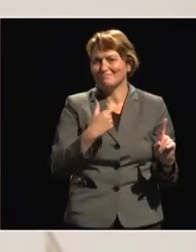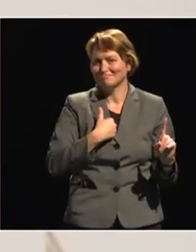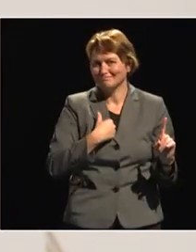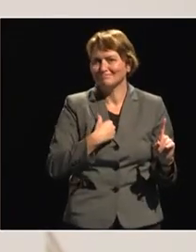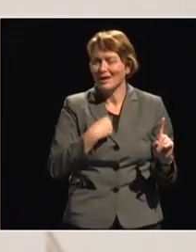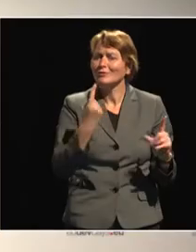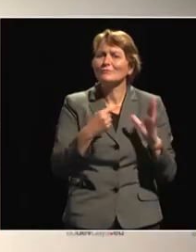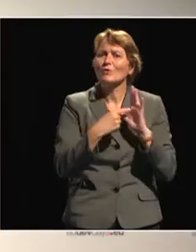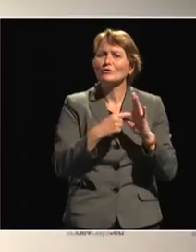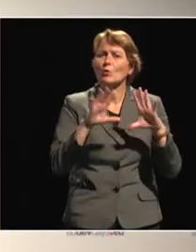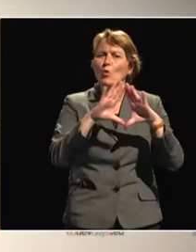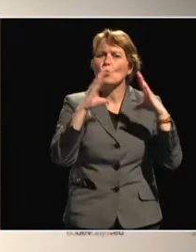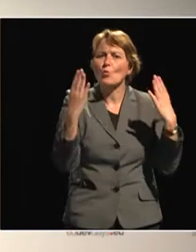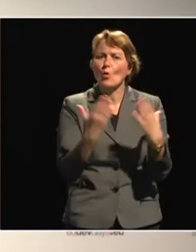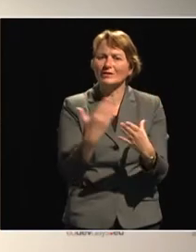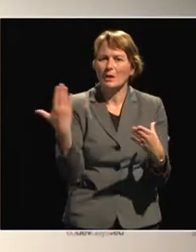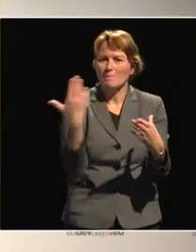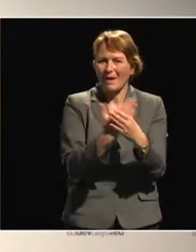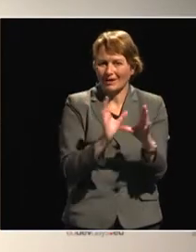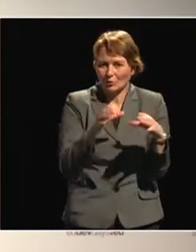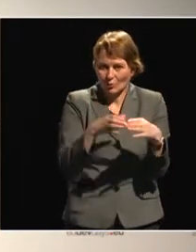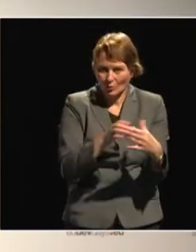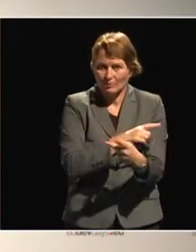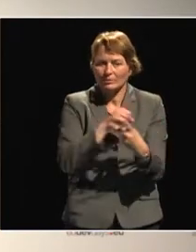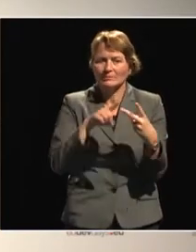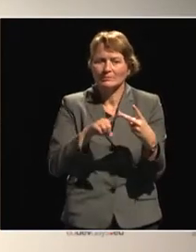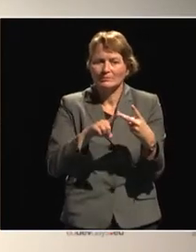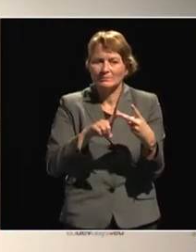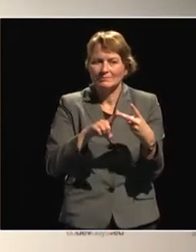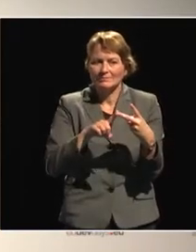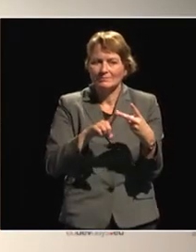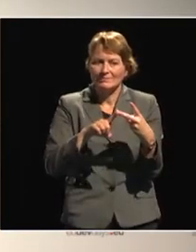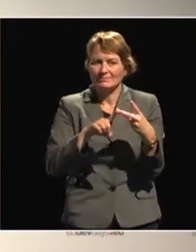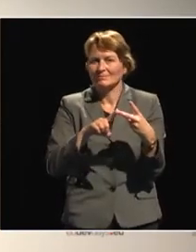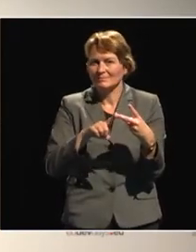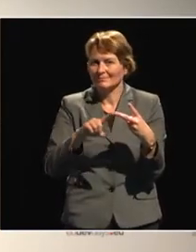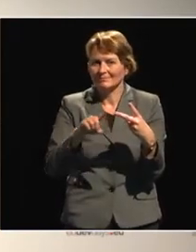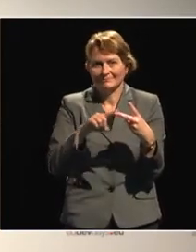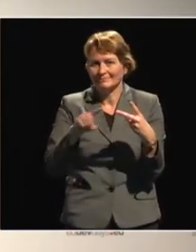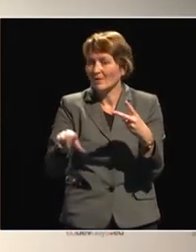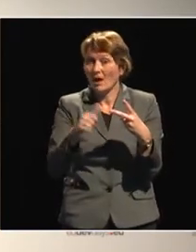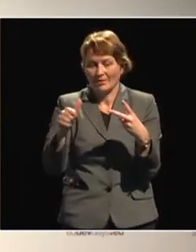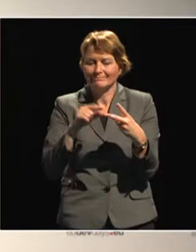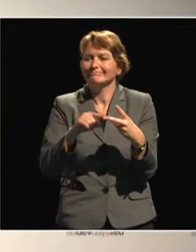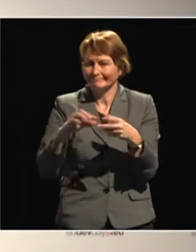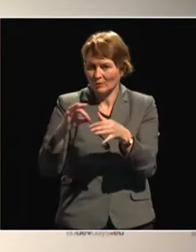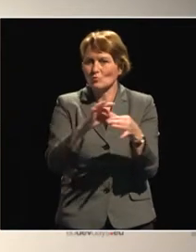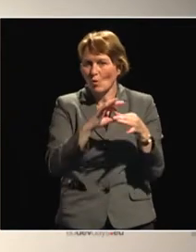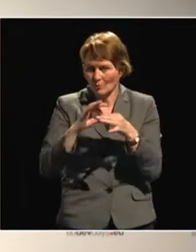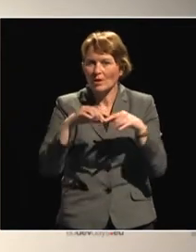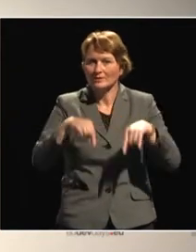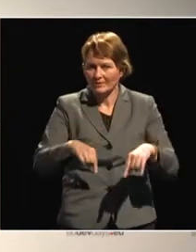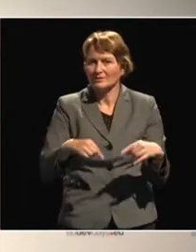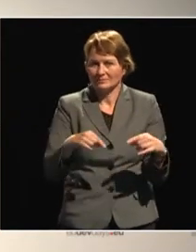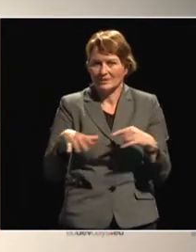World Bank Group, ERB now would like to have a joint cooperation to do something in this area.